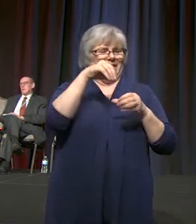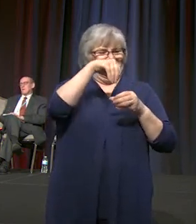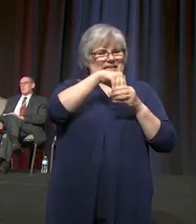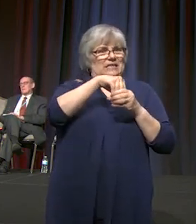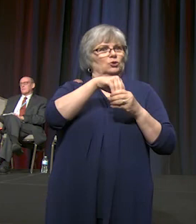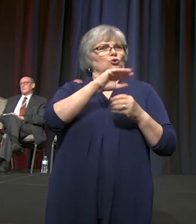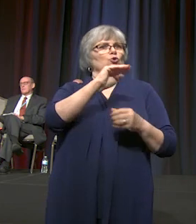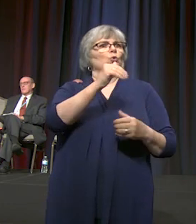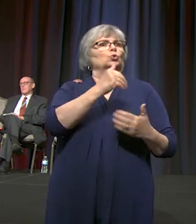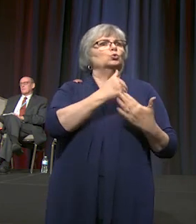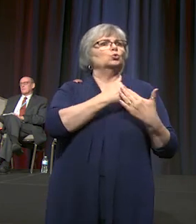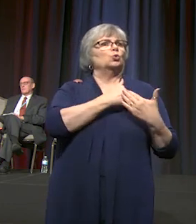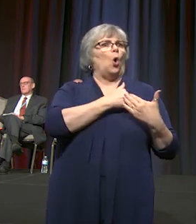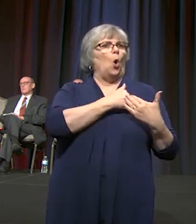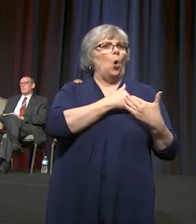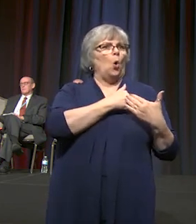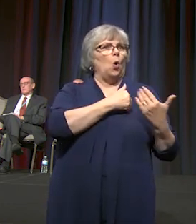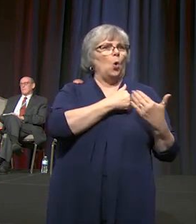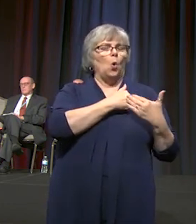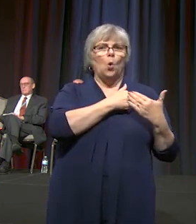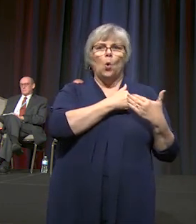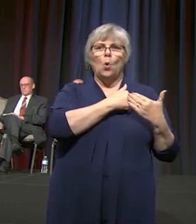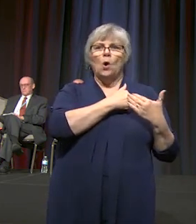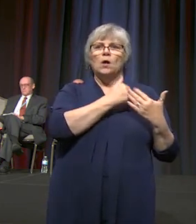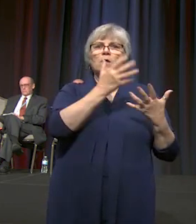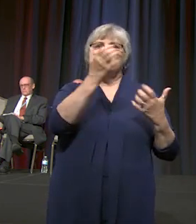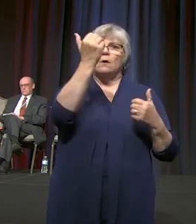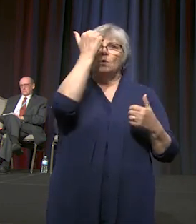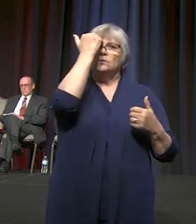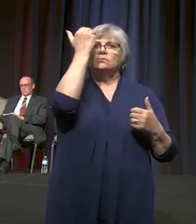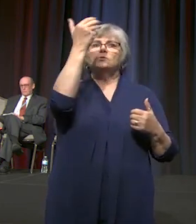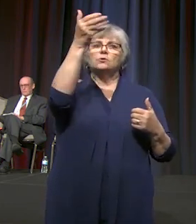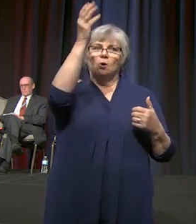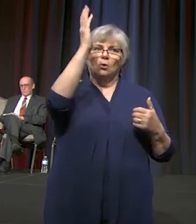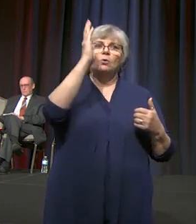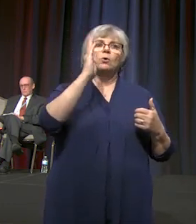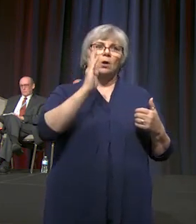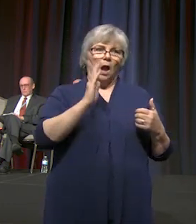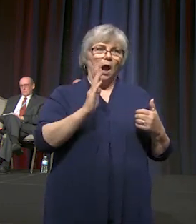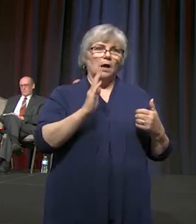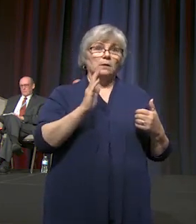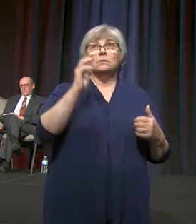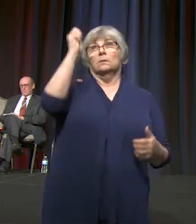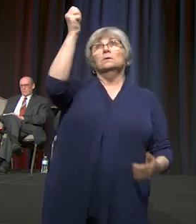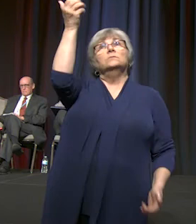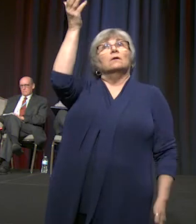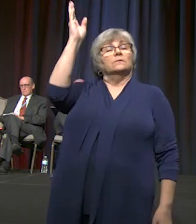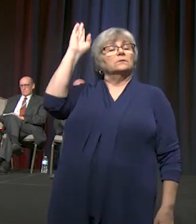that longs to know that God is God.